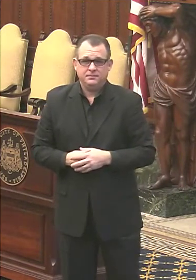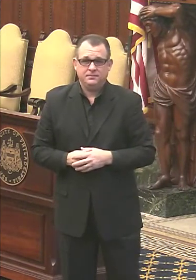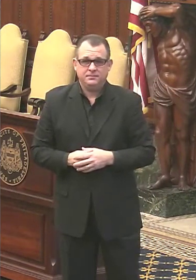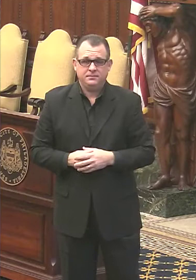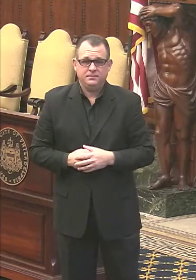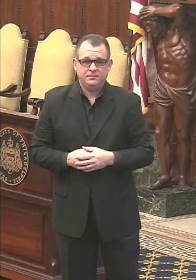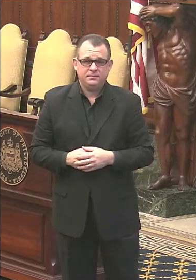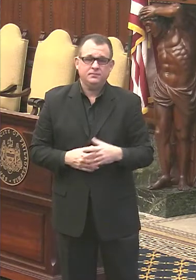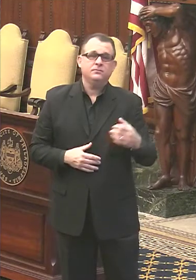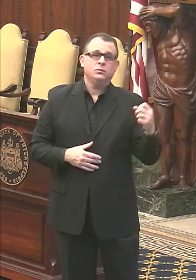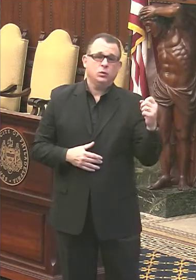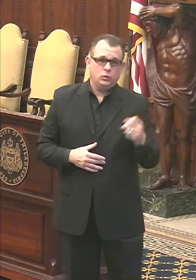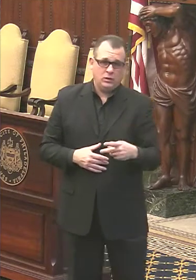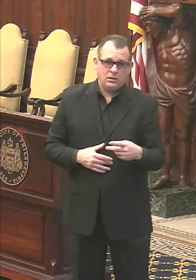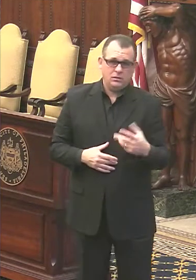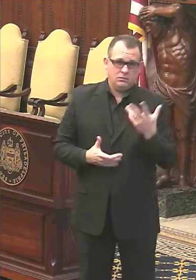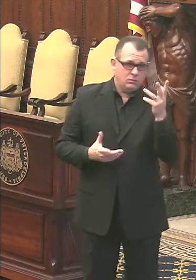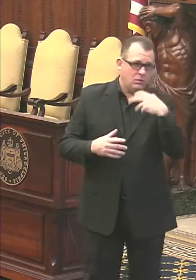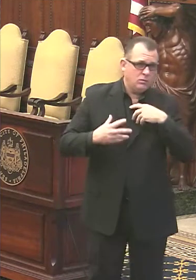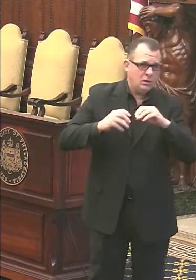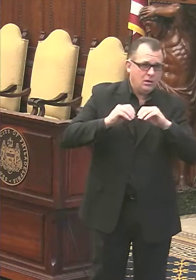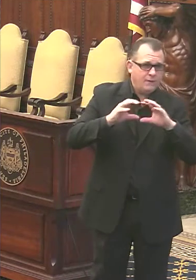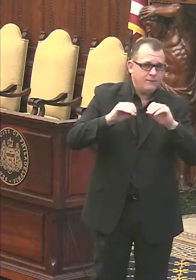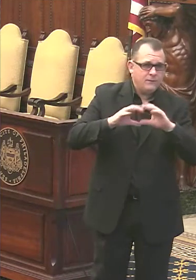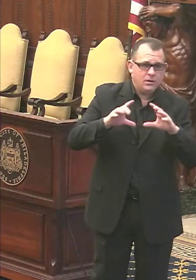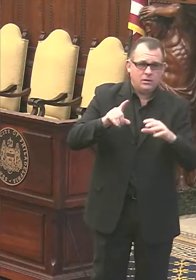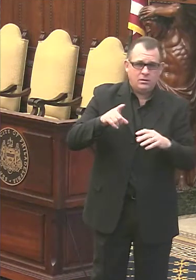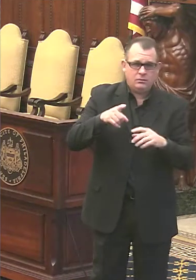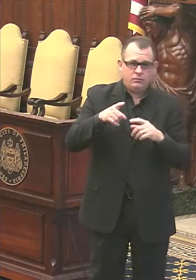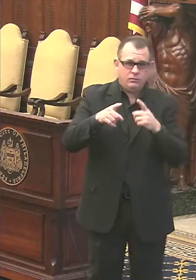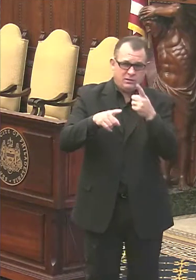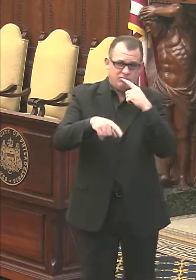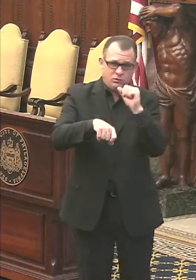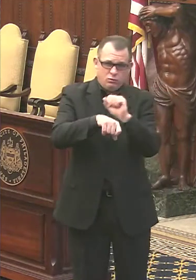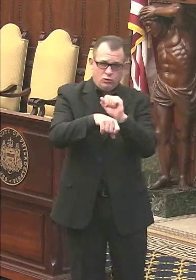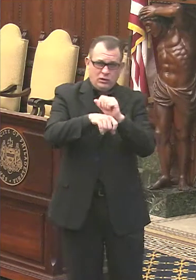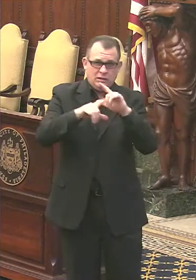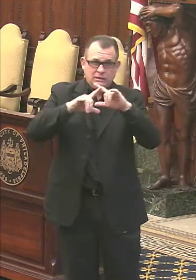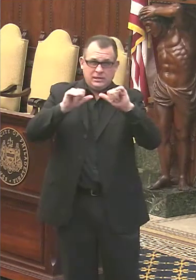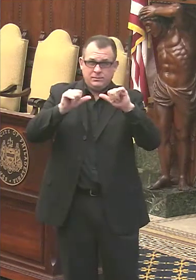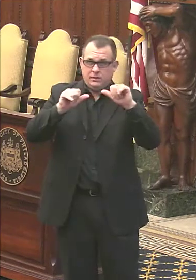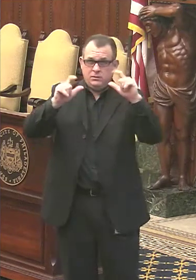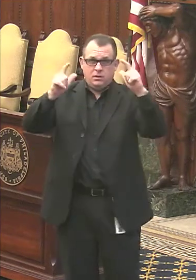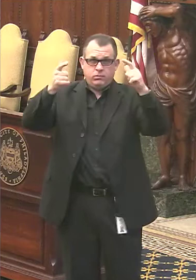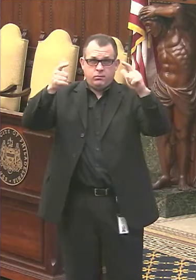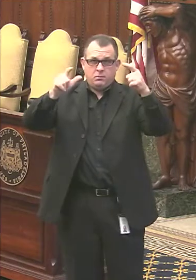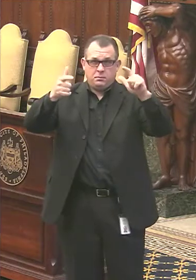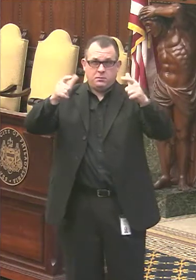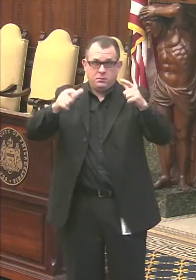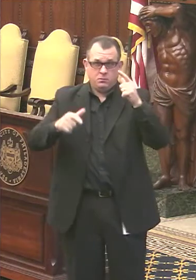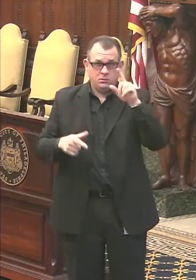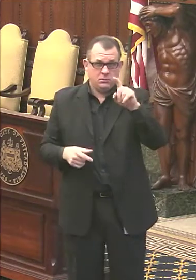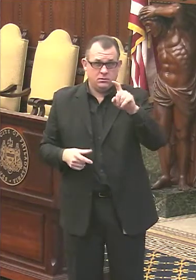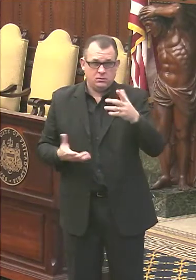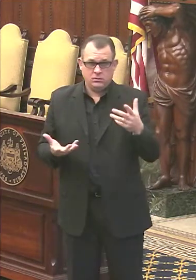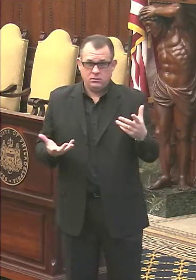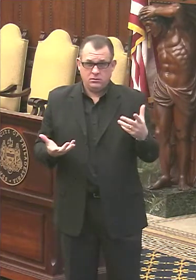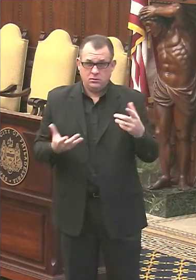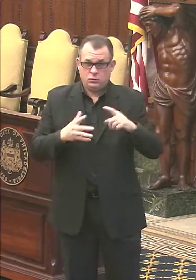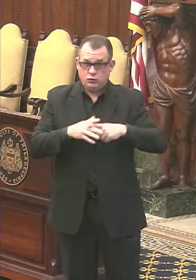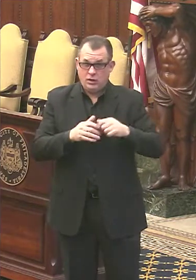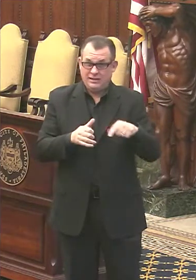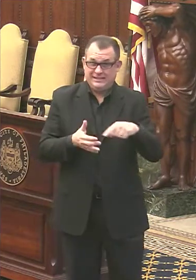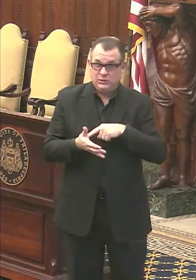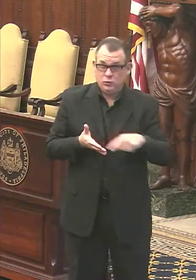Okay. And just to clarify, you said you're working simultaneously through these two columns, but then is, is it correct that starting this